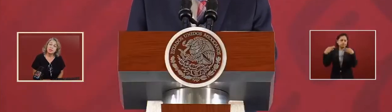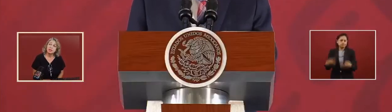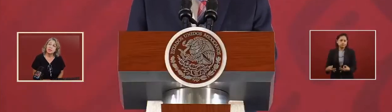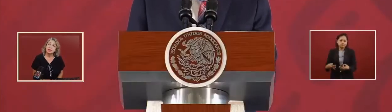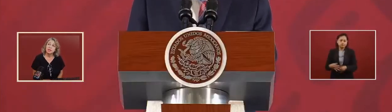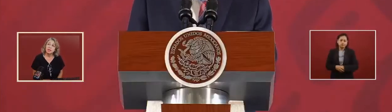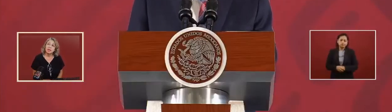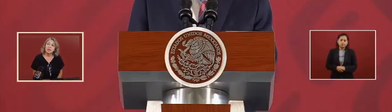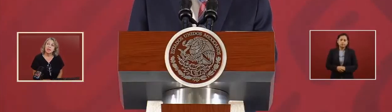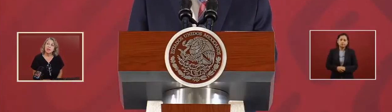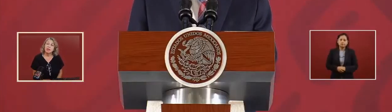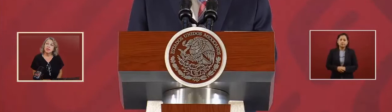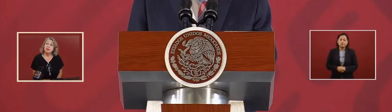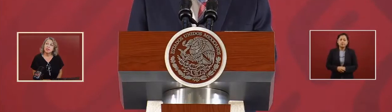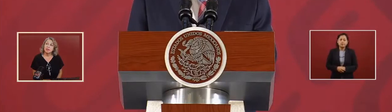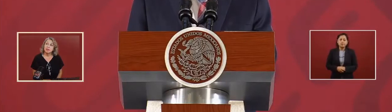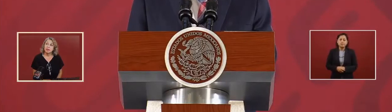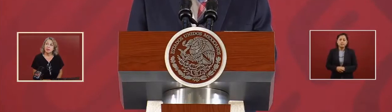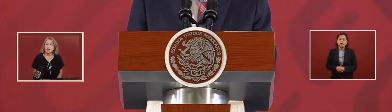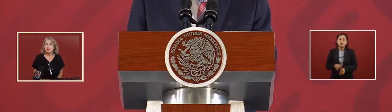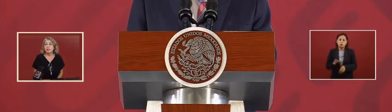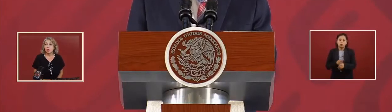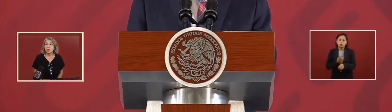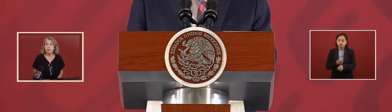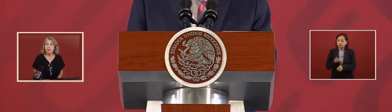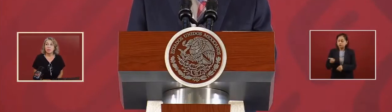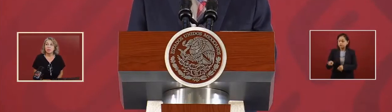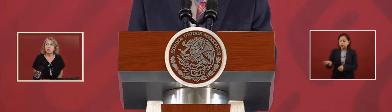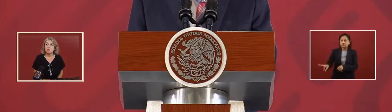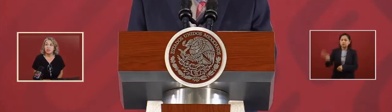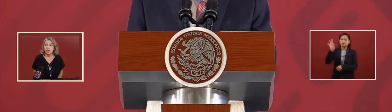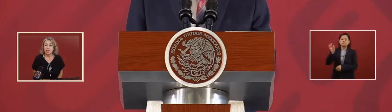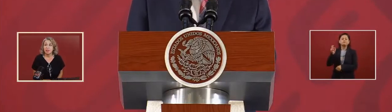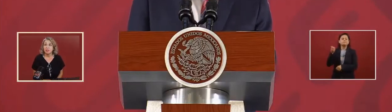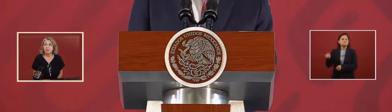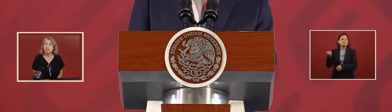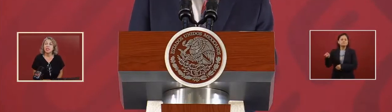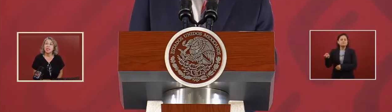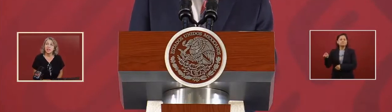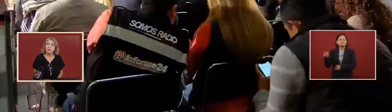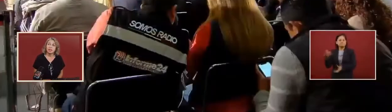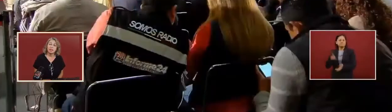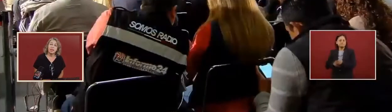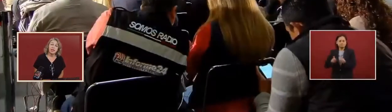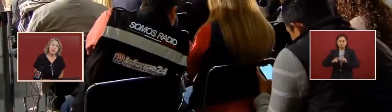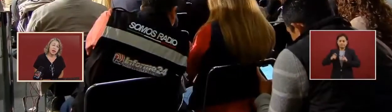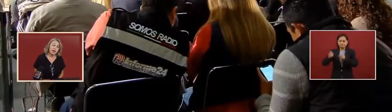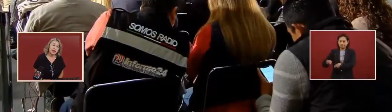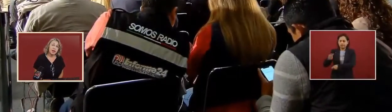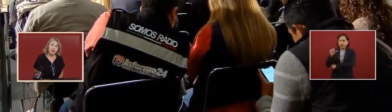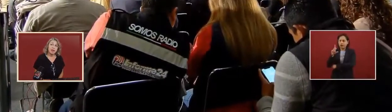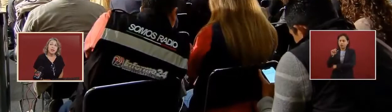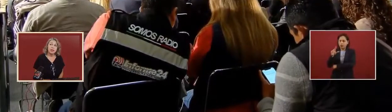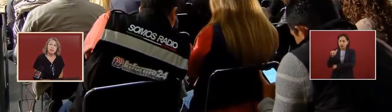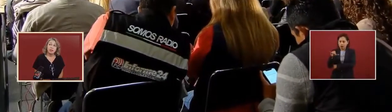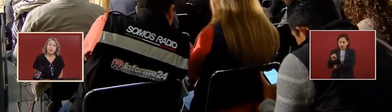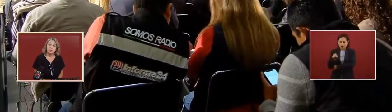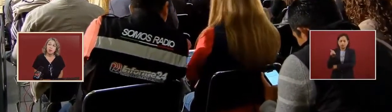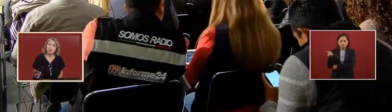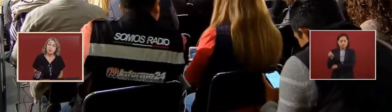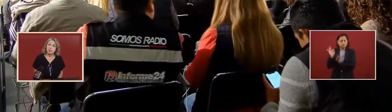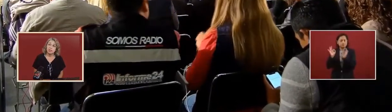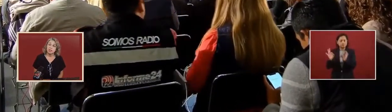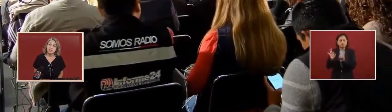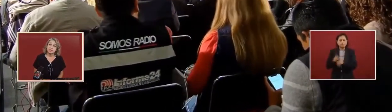and that's why we named him for that to clean the the ports or